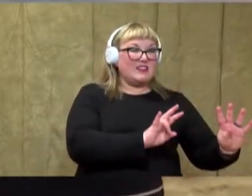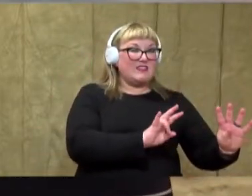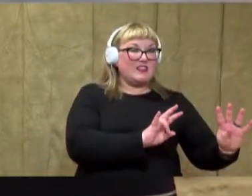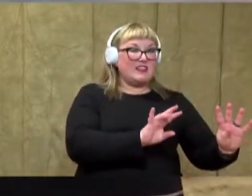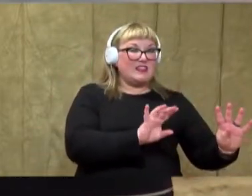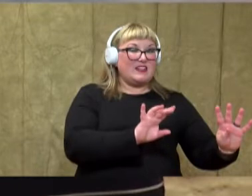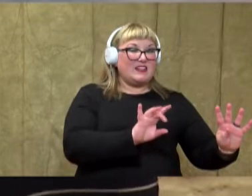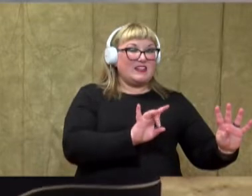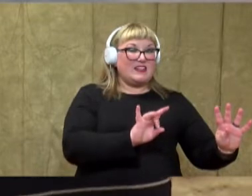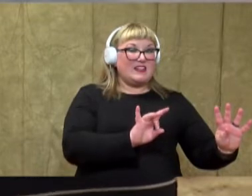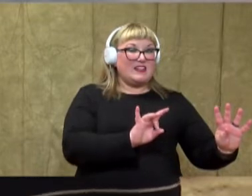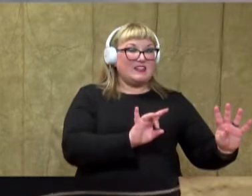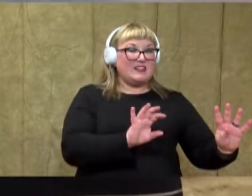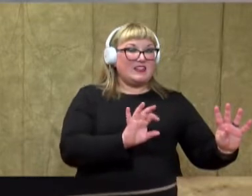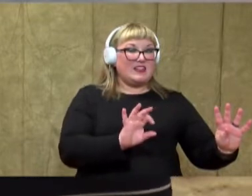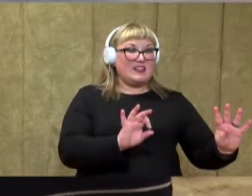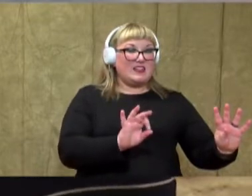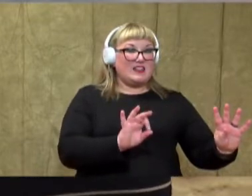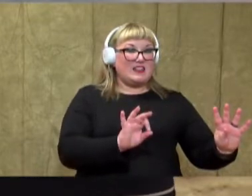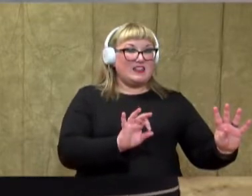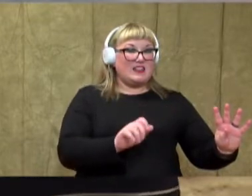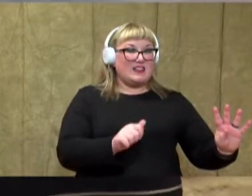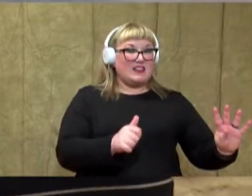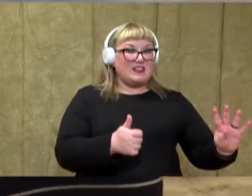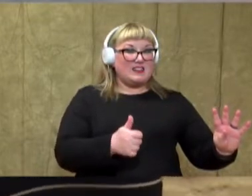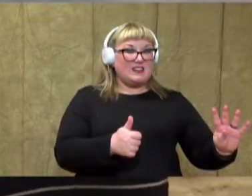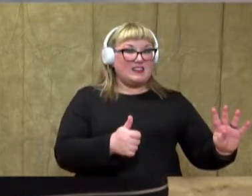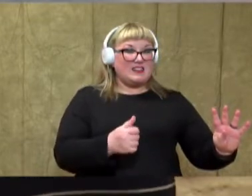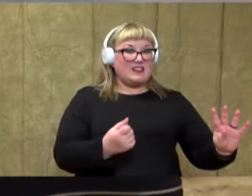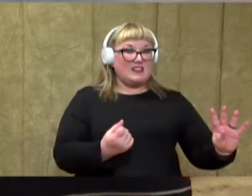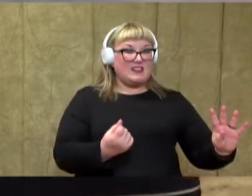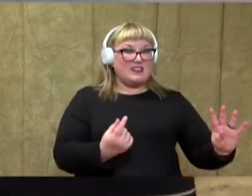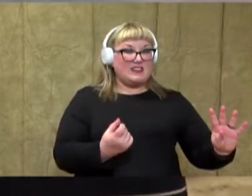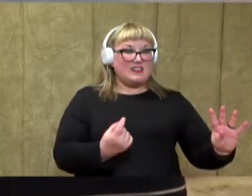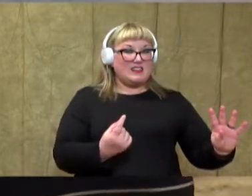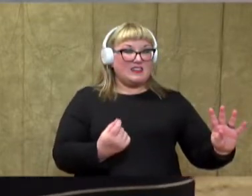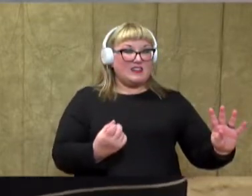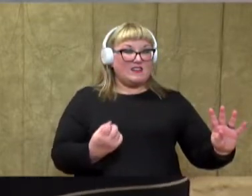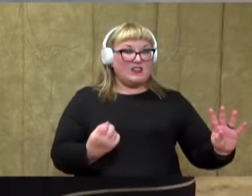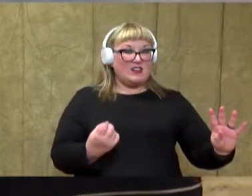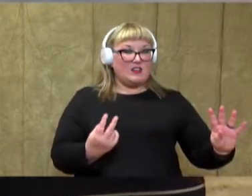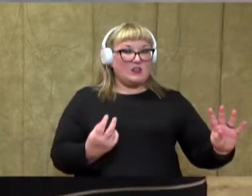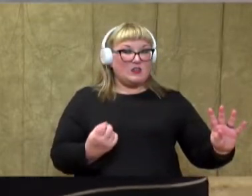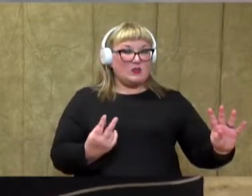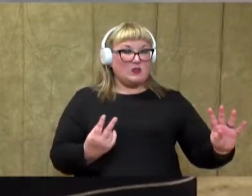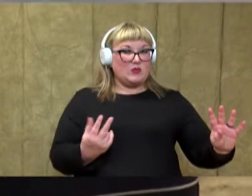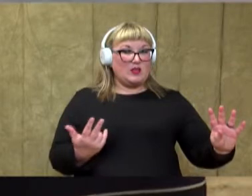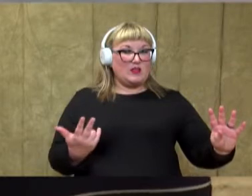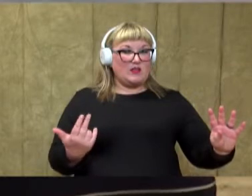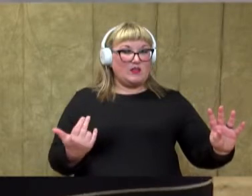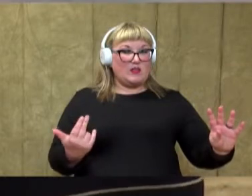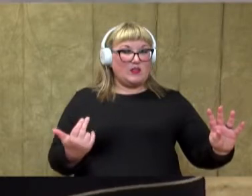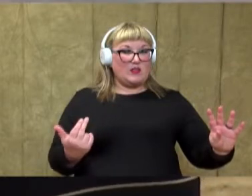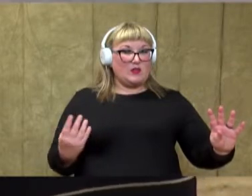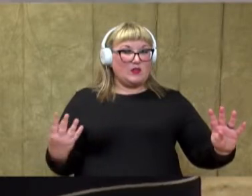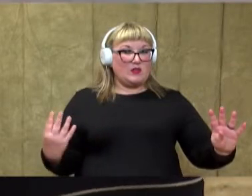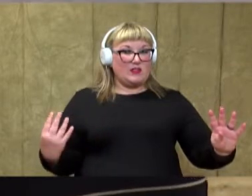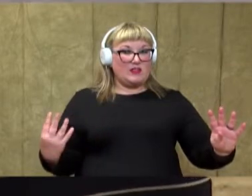7, 8, 9, 10, 11, 12,